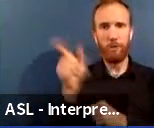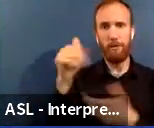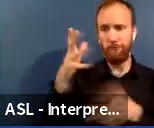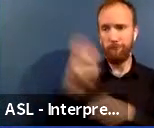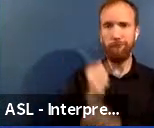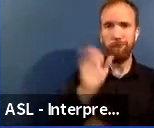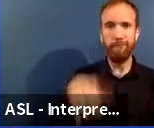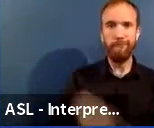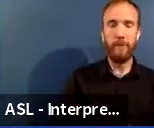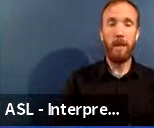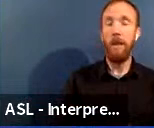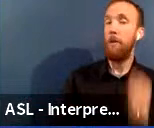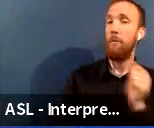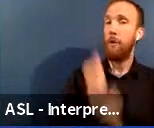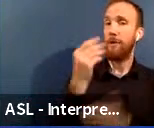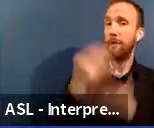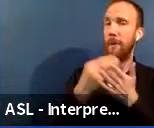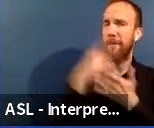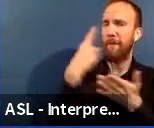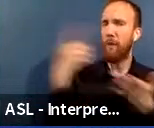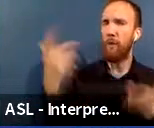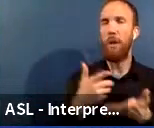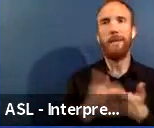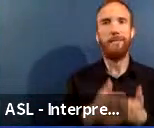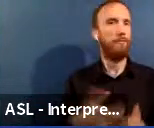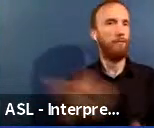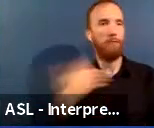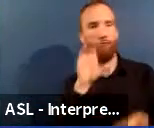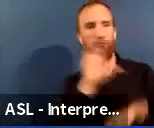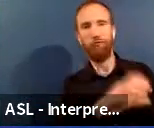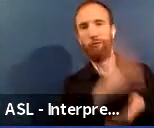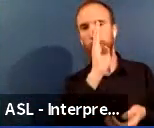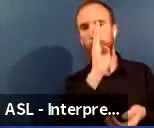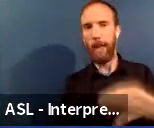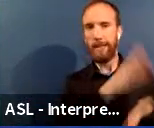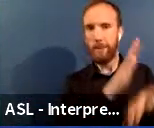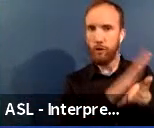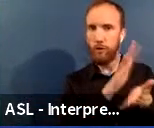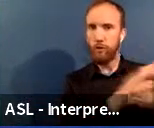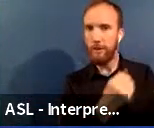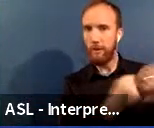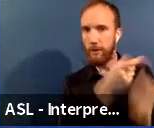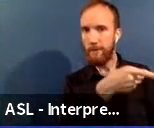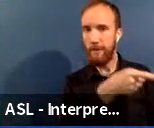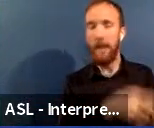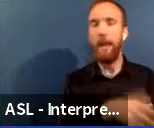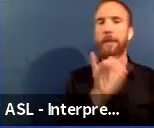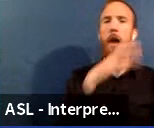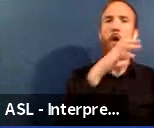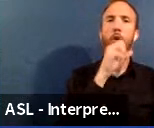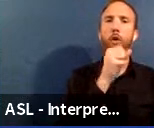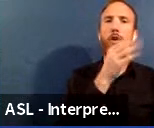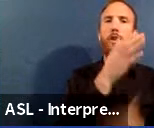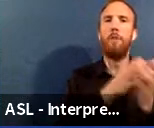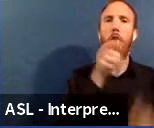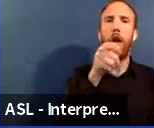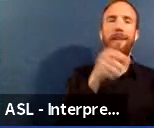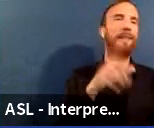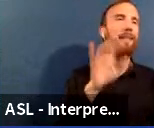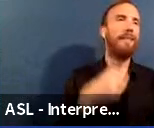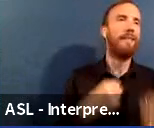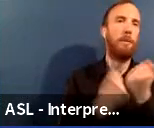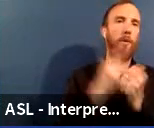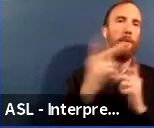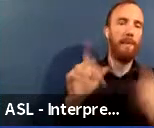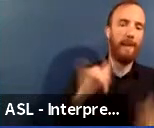The majority of the money goes directly to supporting schools and that little orange sliver pays people like me and those of us on this call to make sure